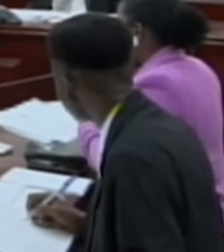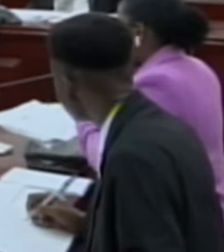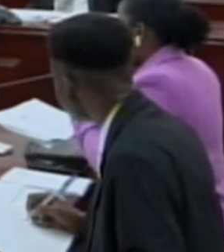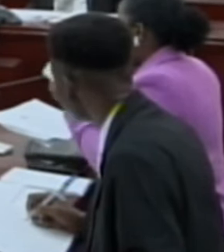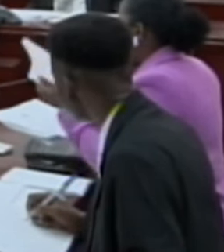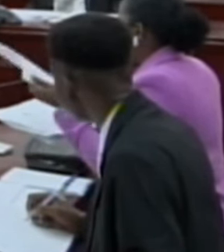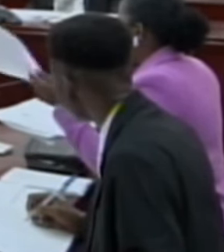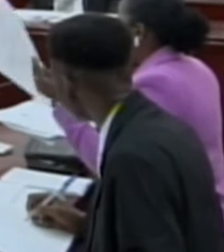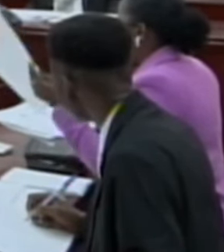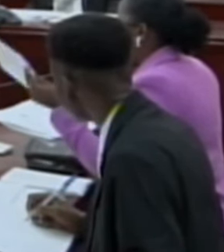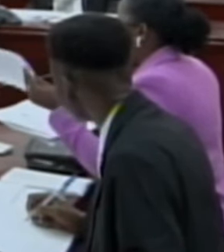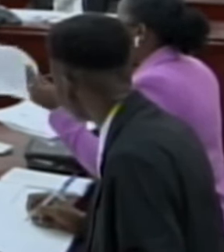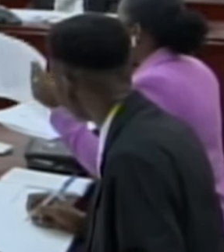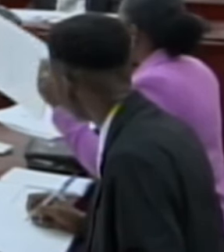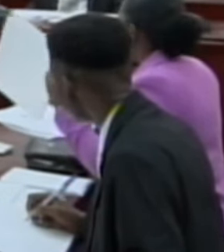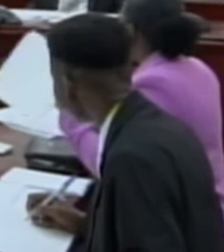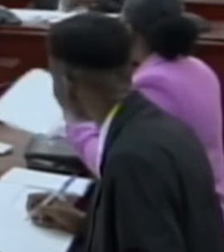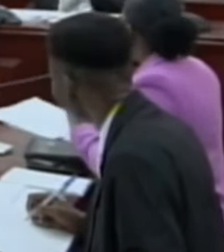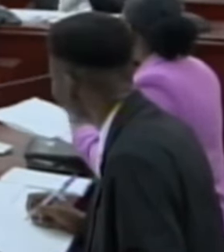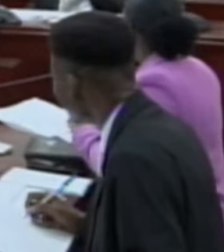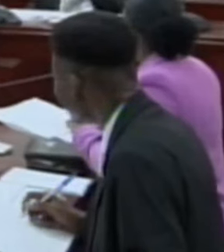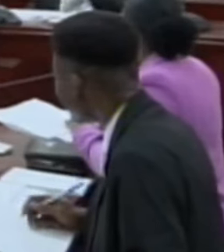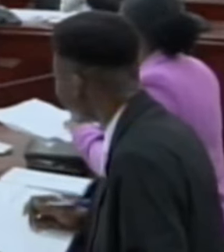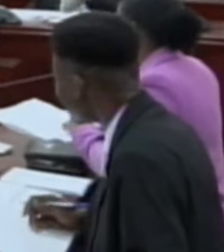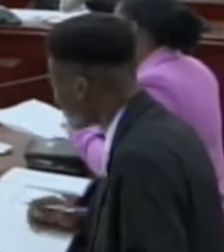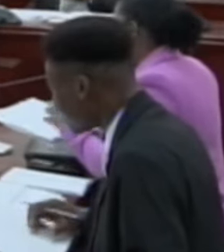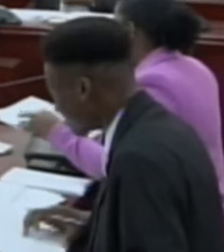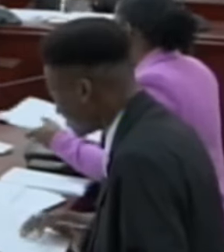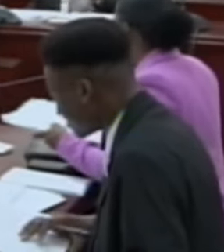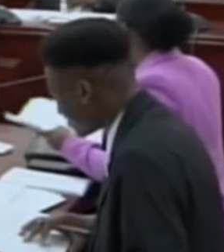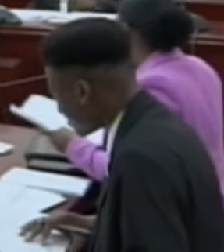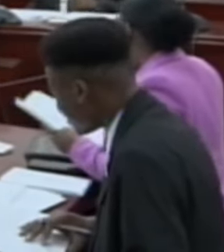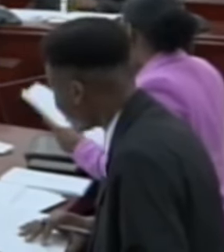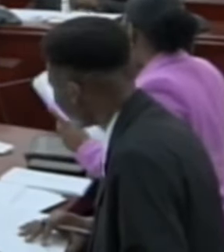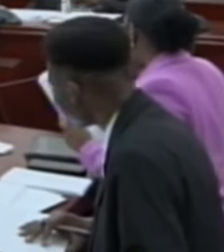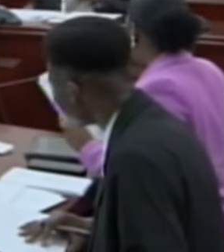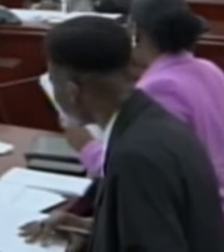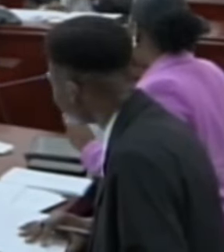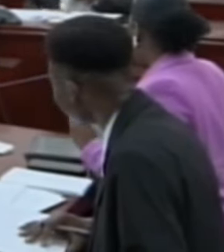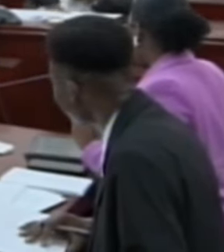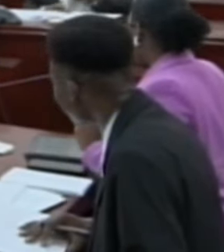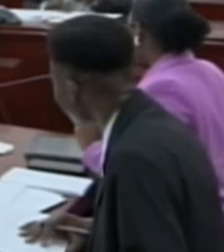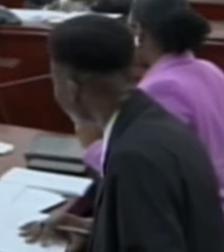I usually don't have luck with that line, you know. Thank you.